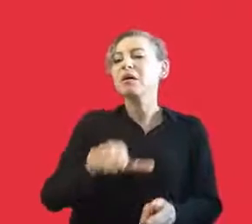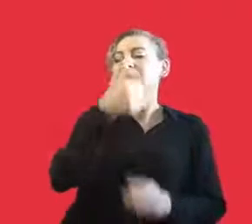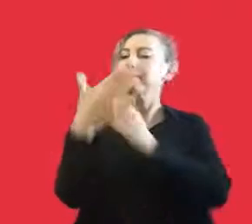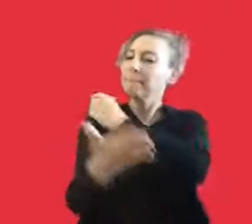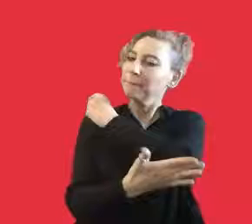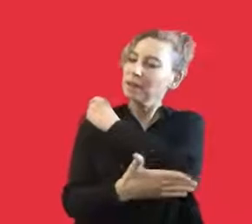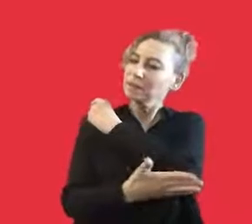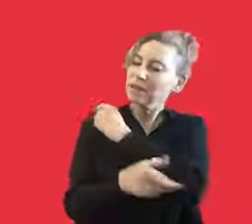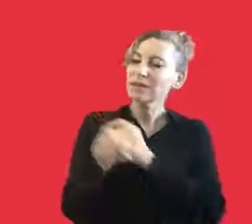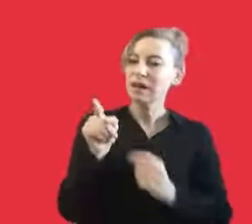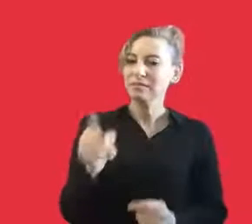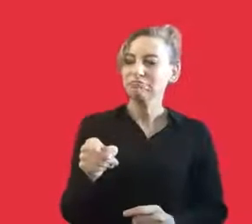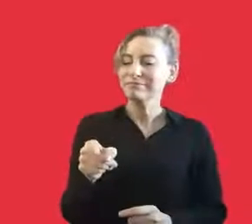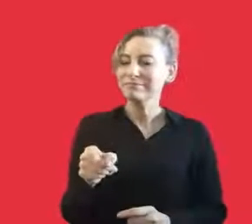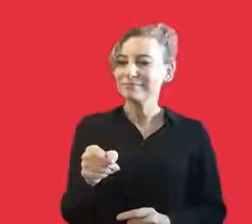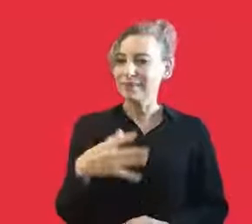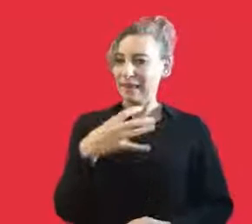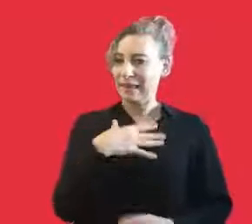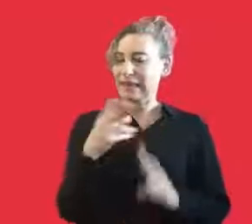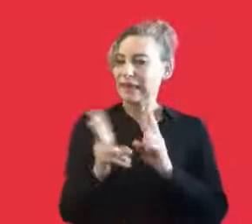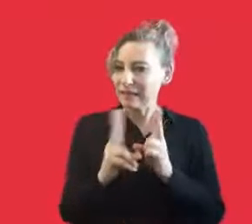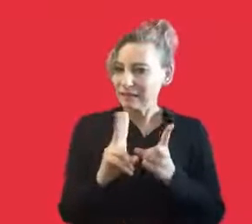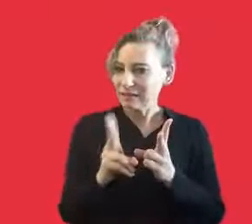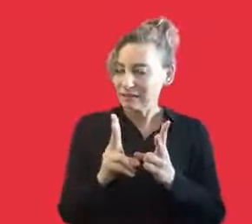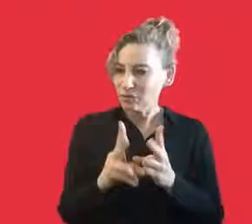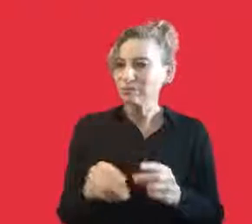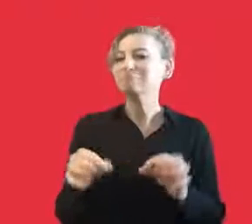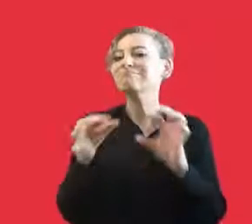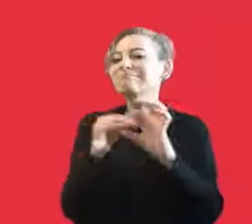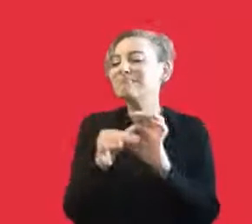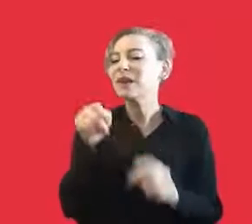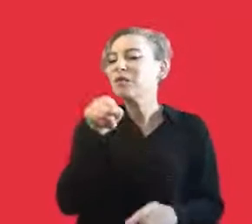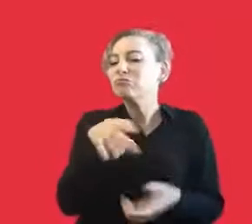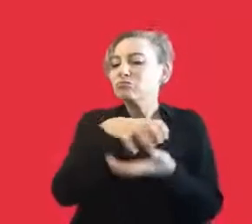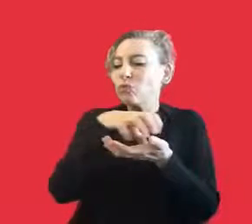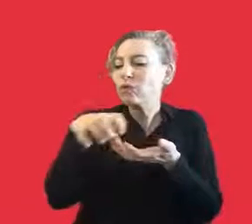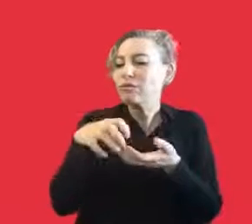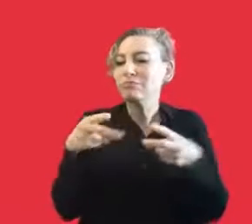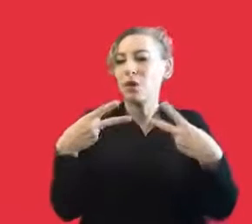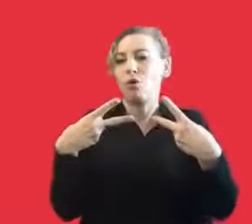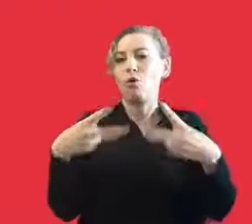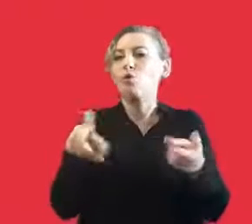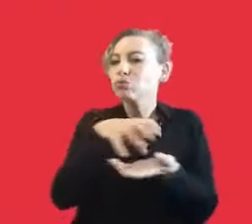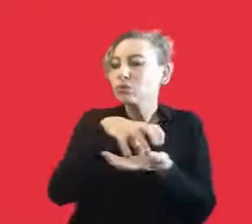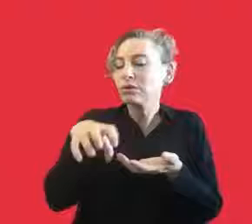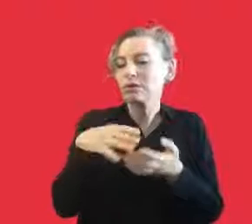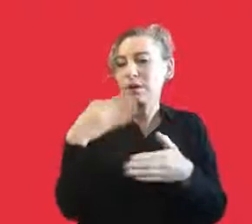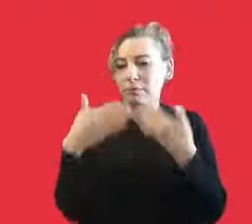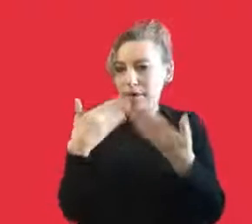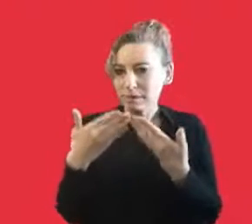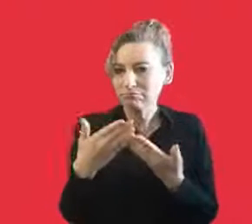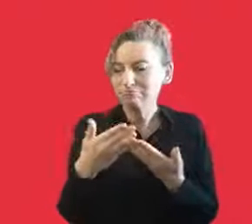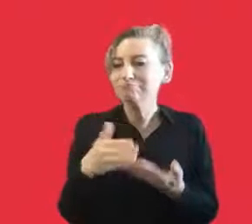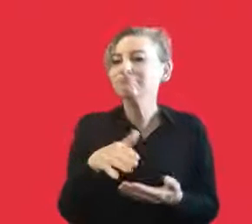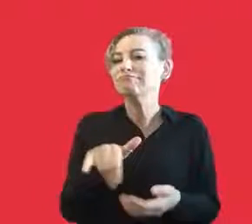And I am the Vice President of a theatre cooperatives as well. For that reason, I will be talking about